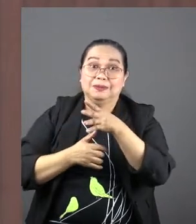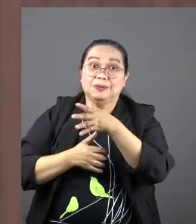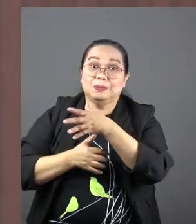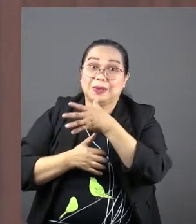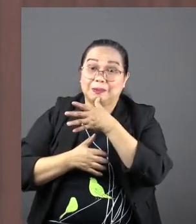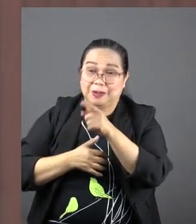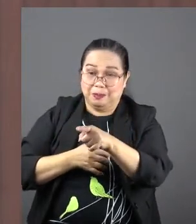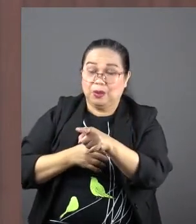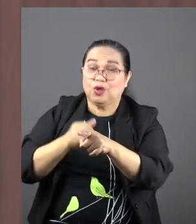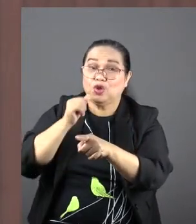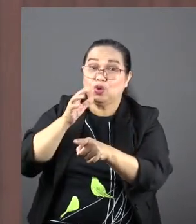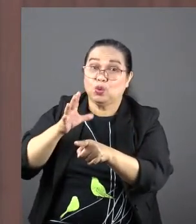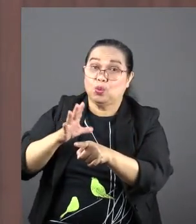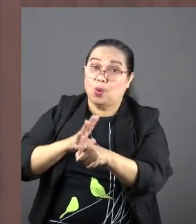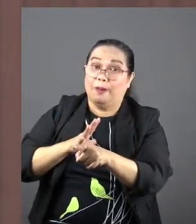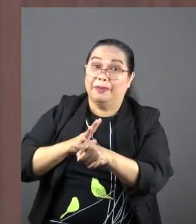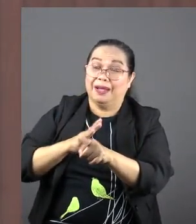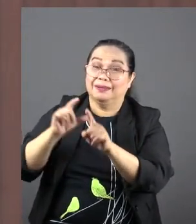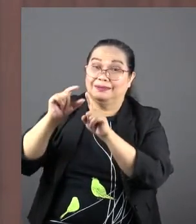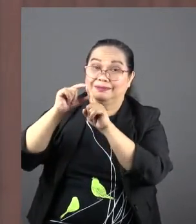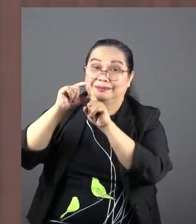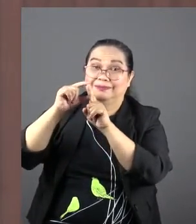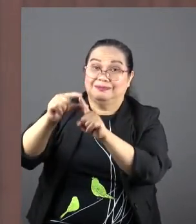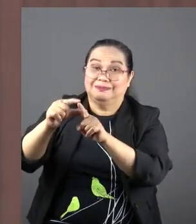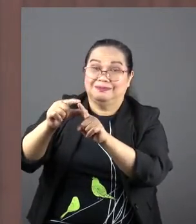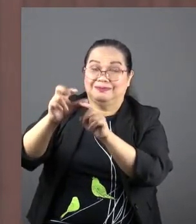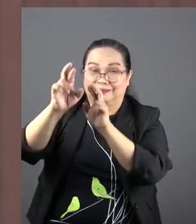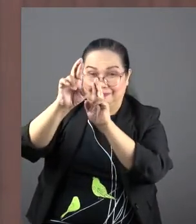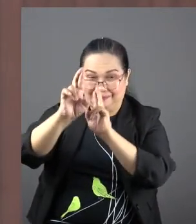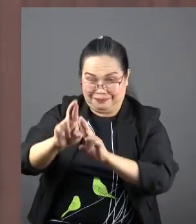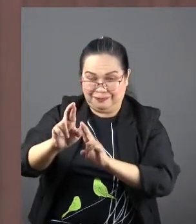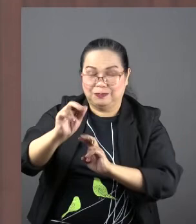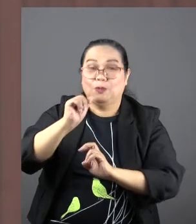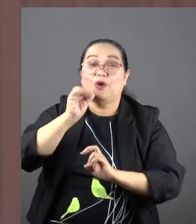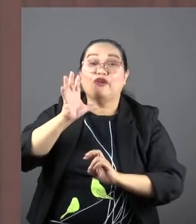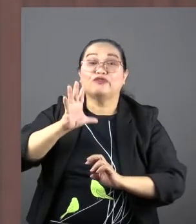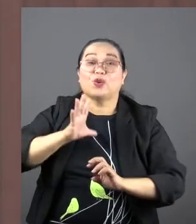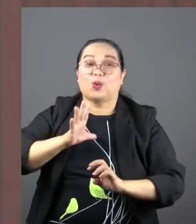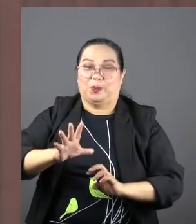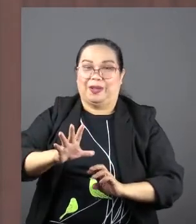woman, again a term of respect, a formal term.